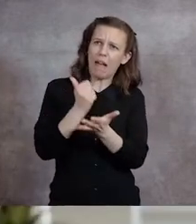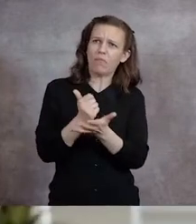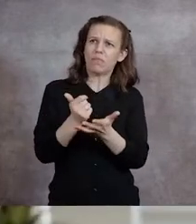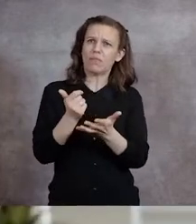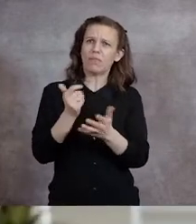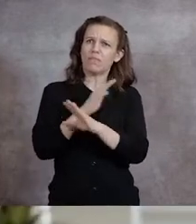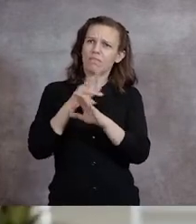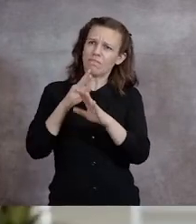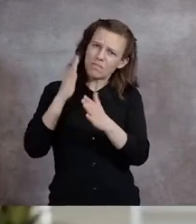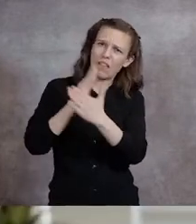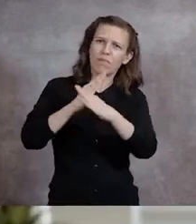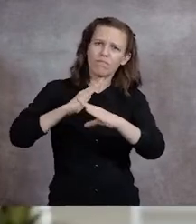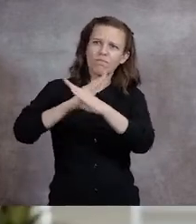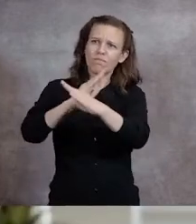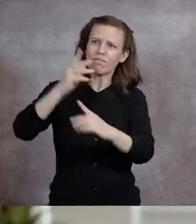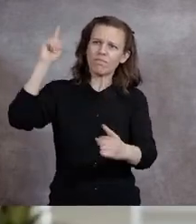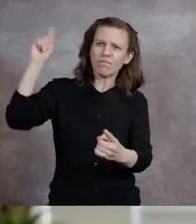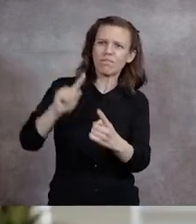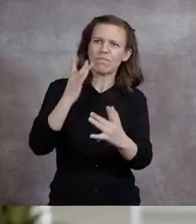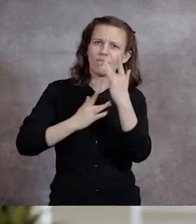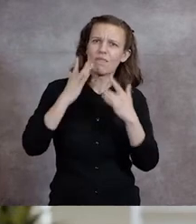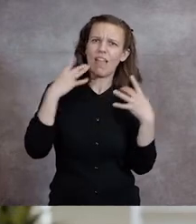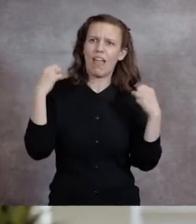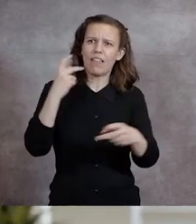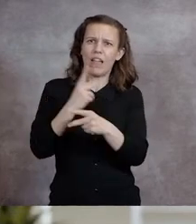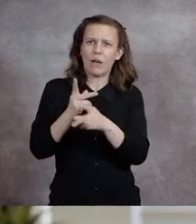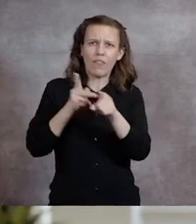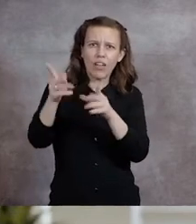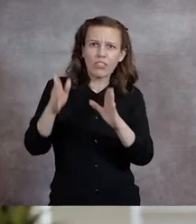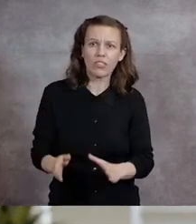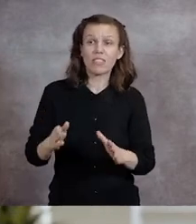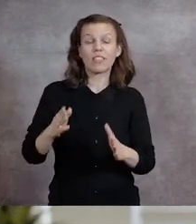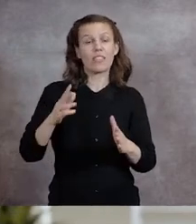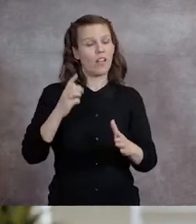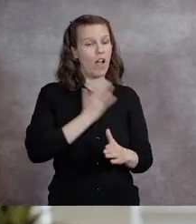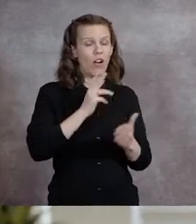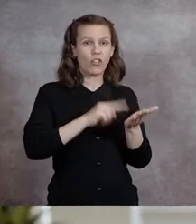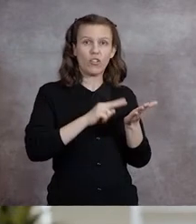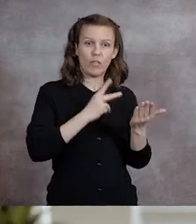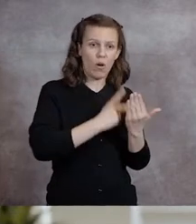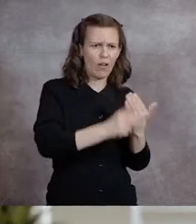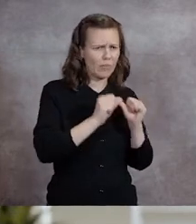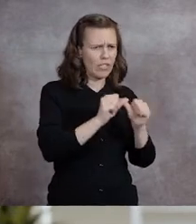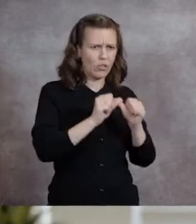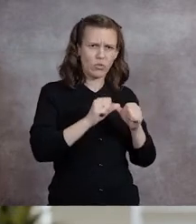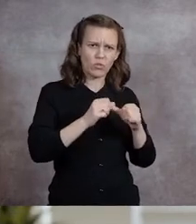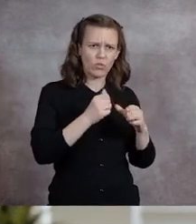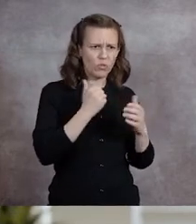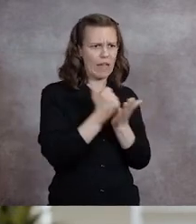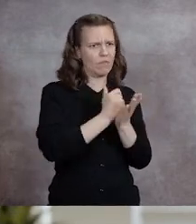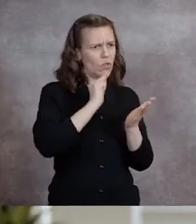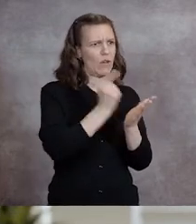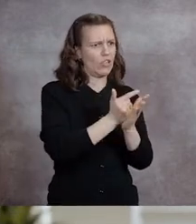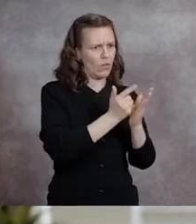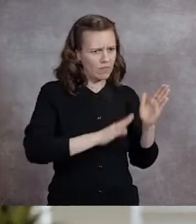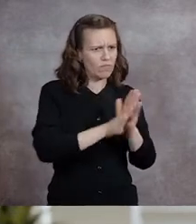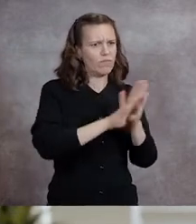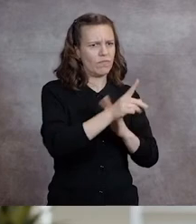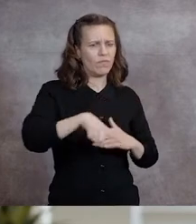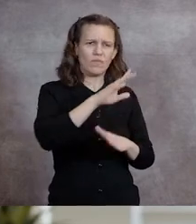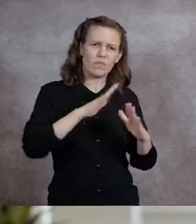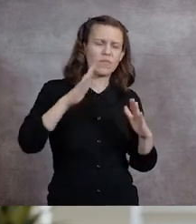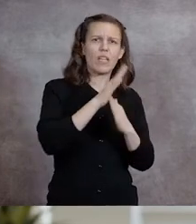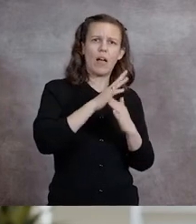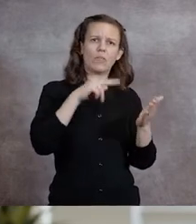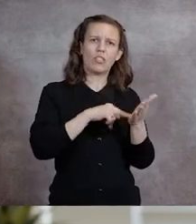As we strive to address the critical shortage of healthcare professionals, our nursing program continues to produce exceptional nurses